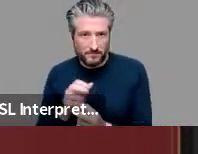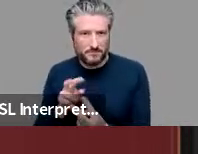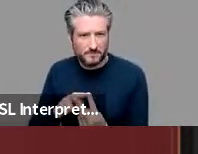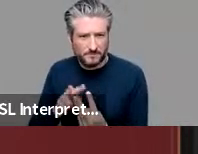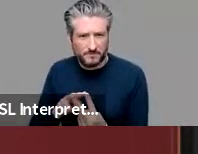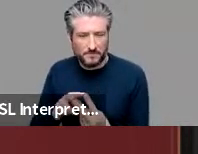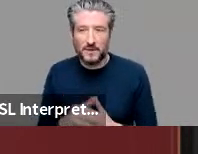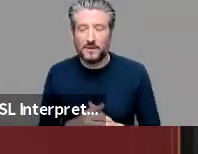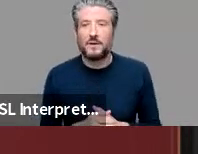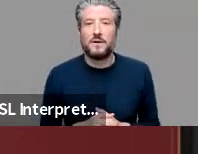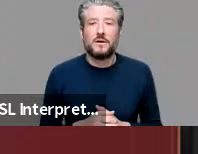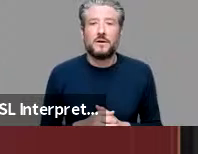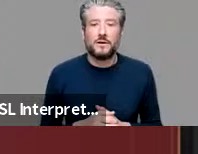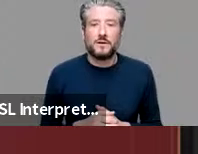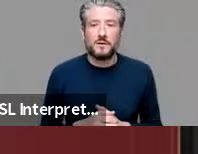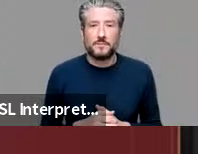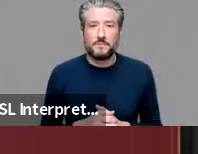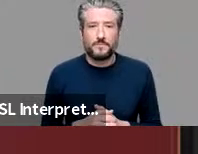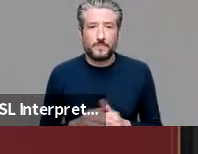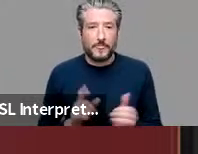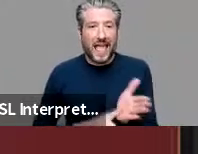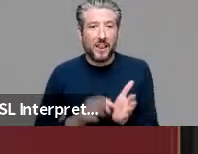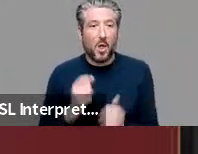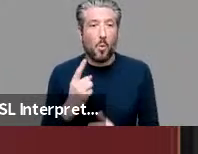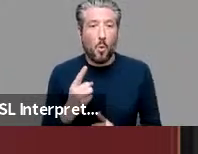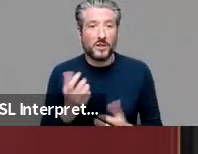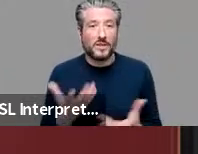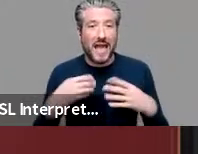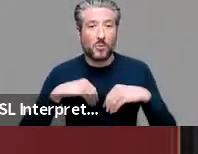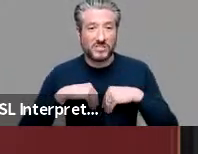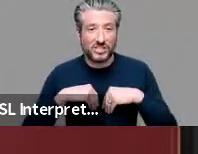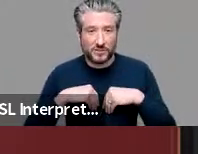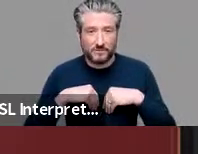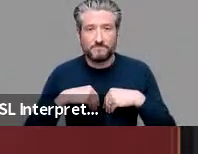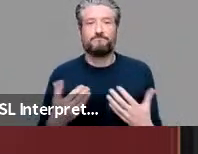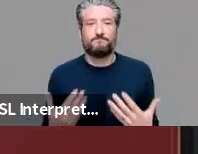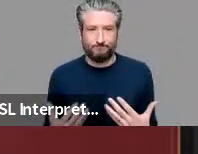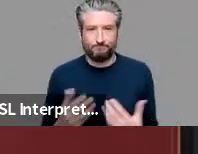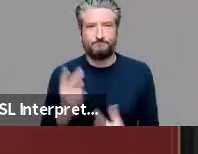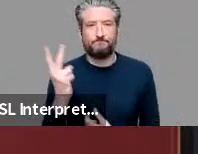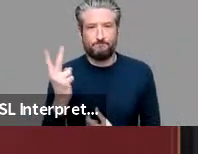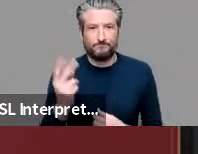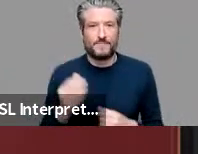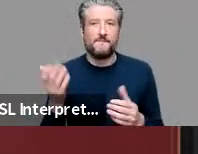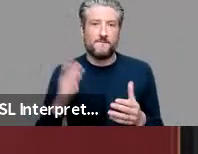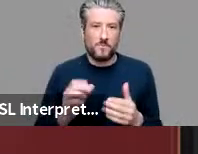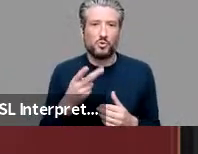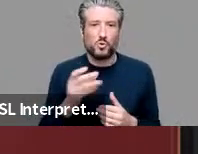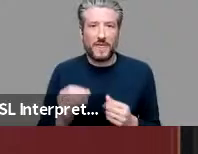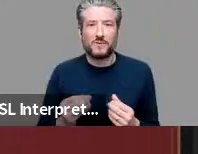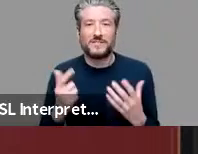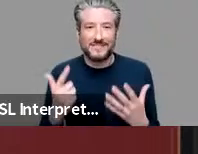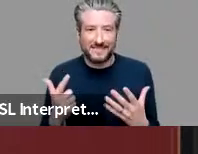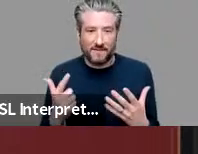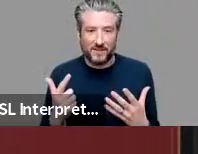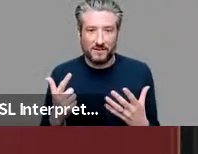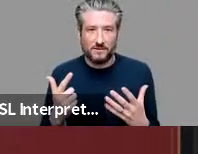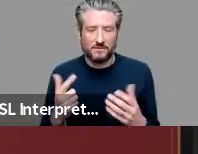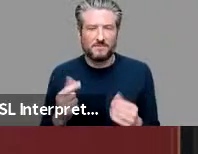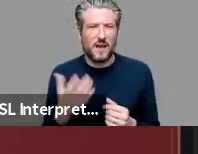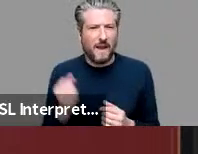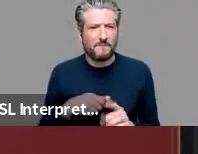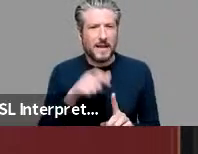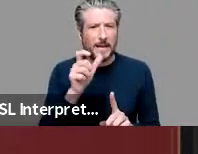the for l1 acquisition the trend was set by ramsgaard and jarlett in 2007 with a case study on regular and